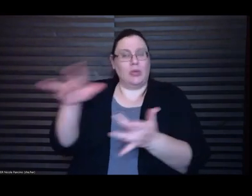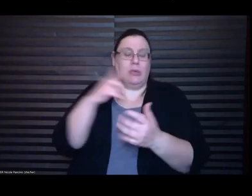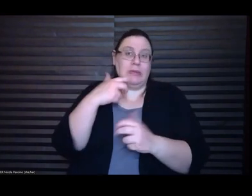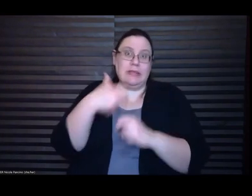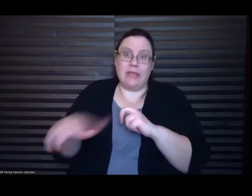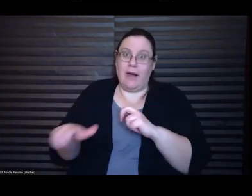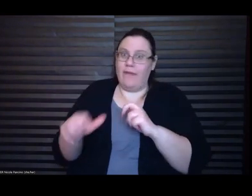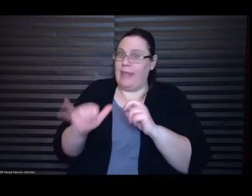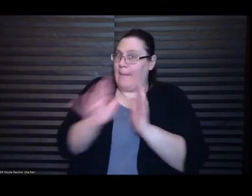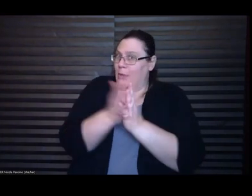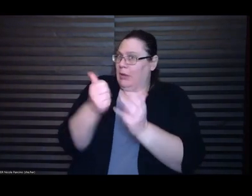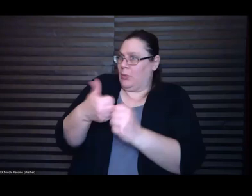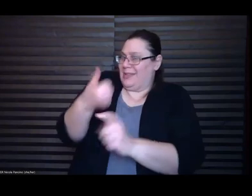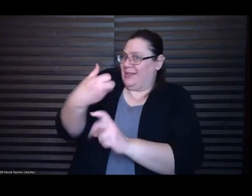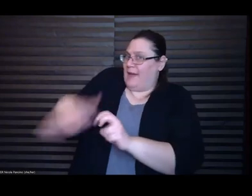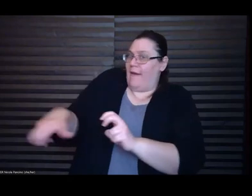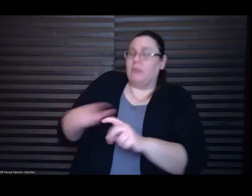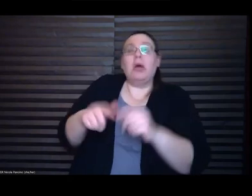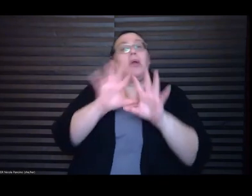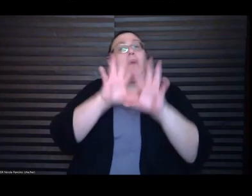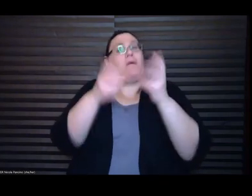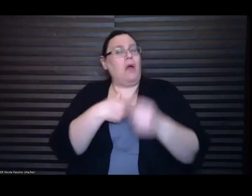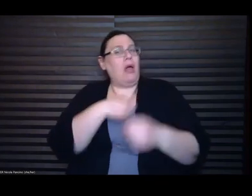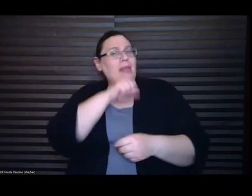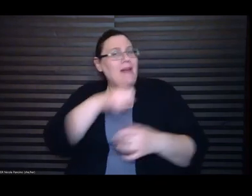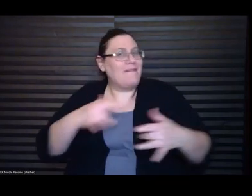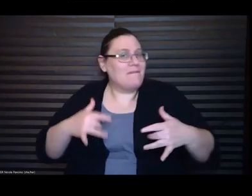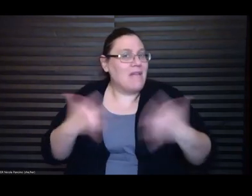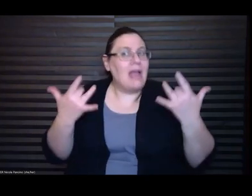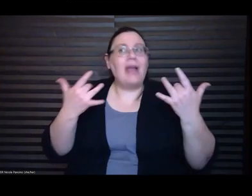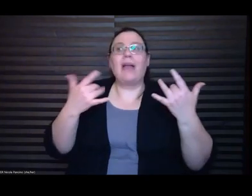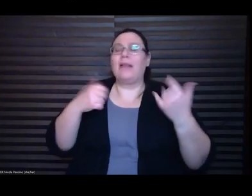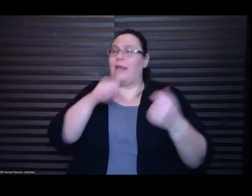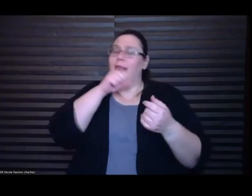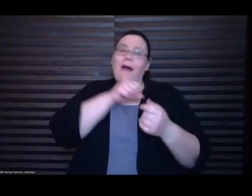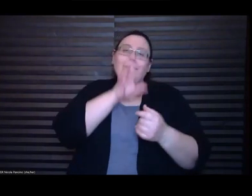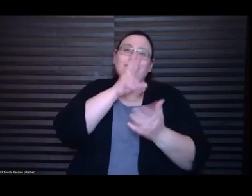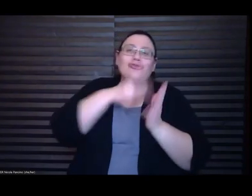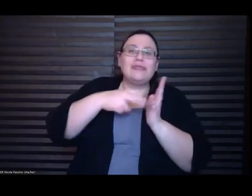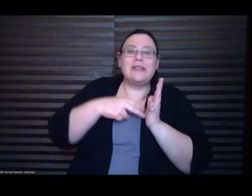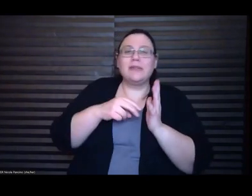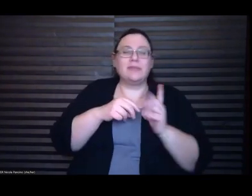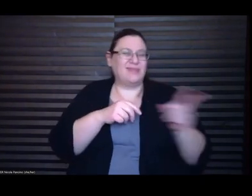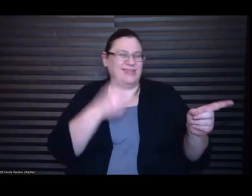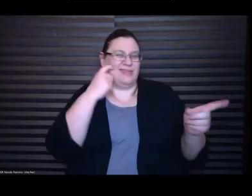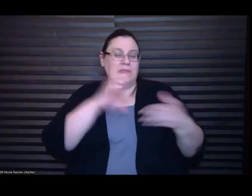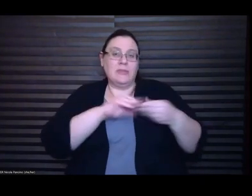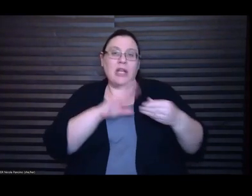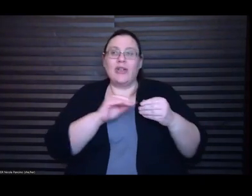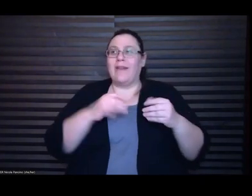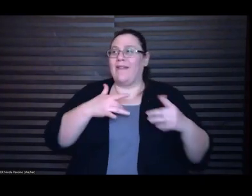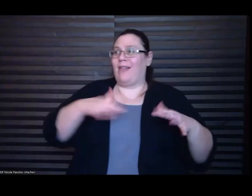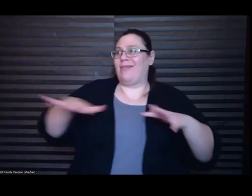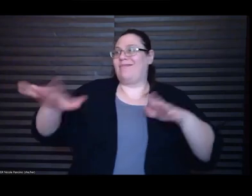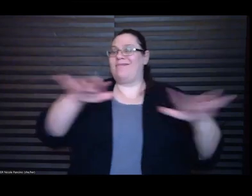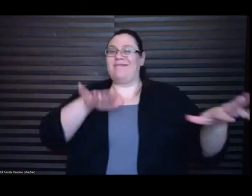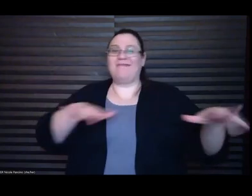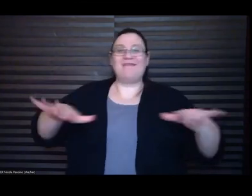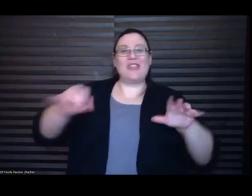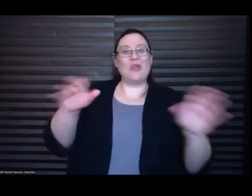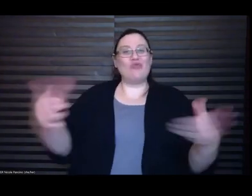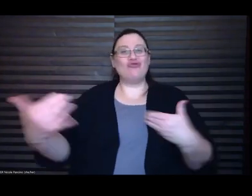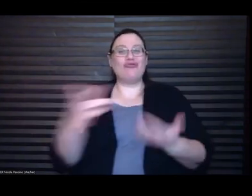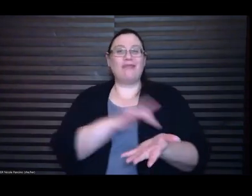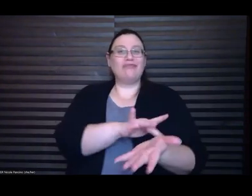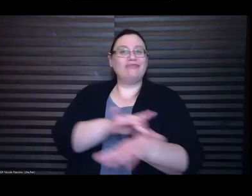love getting to read I mean what Raven was talking about like that energy in the room like I I I truly loathe online events as I say on